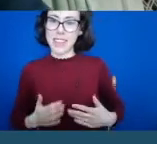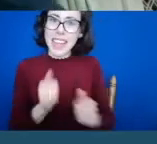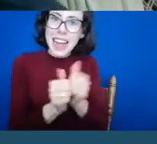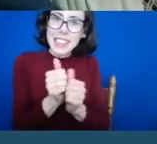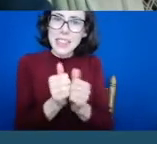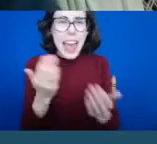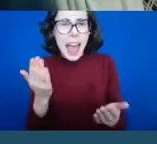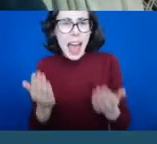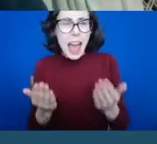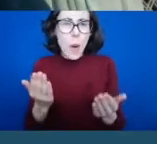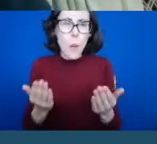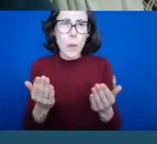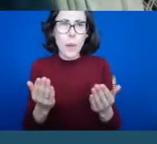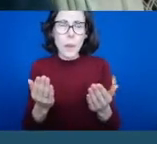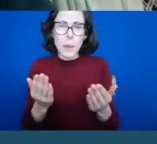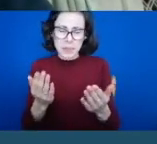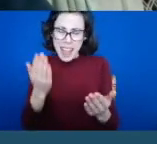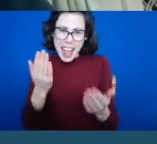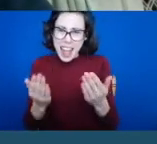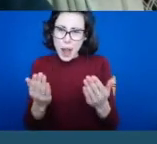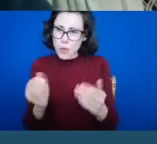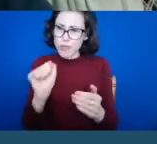will your department address that?